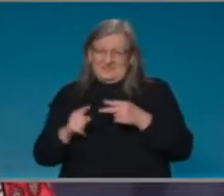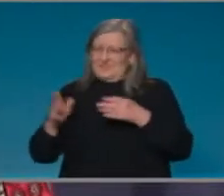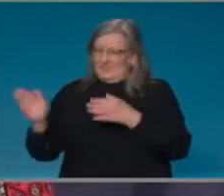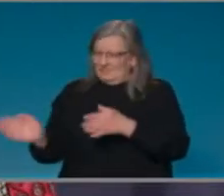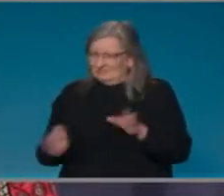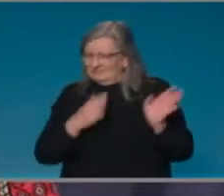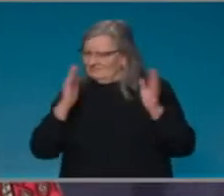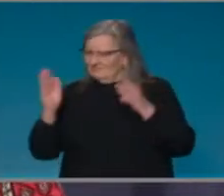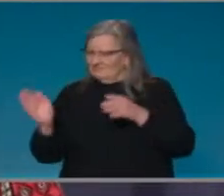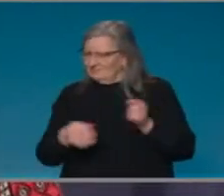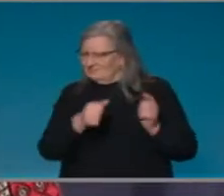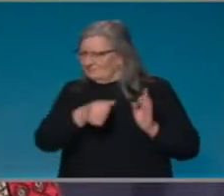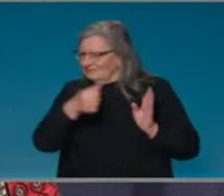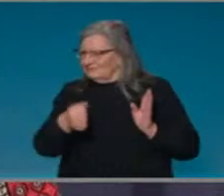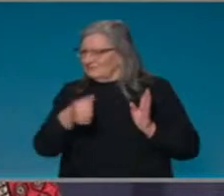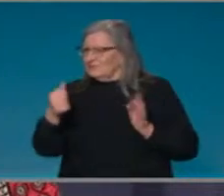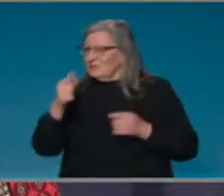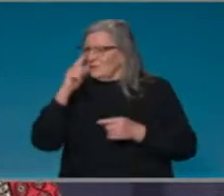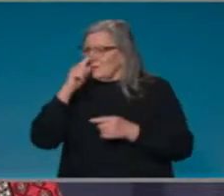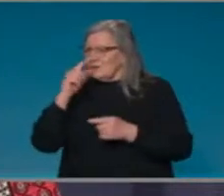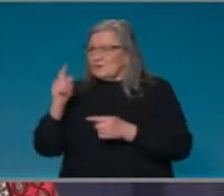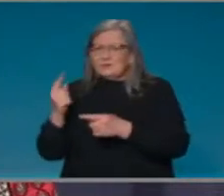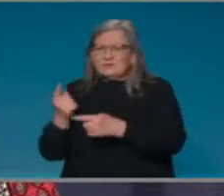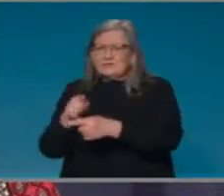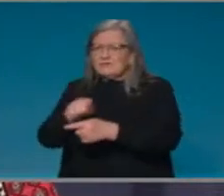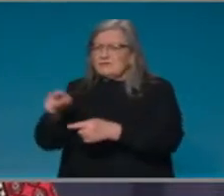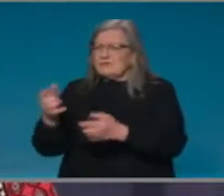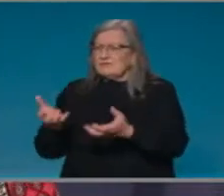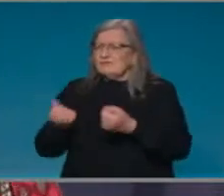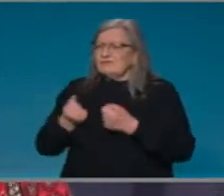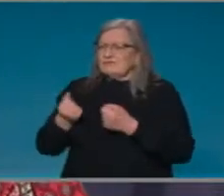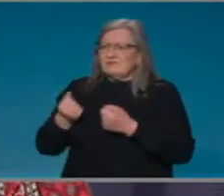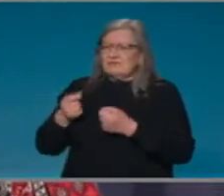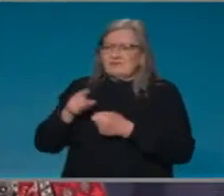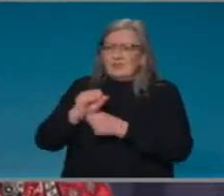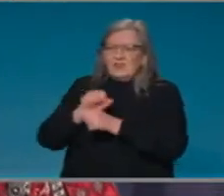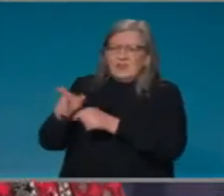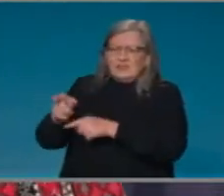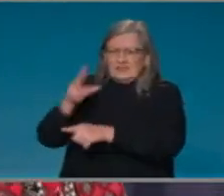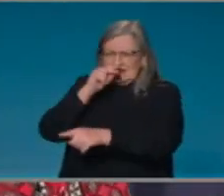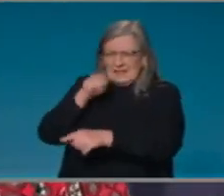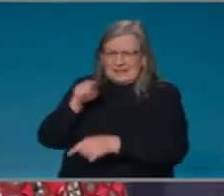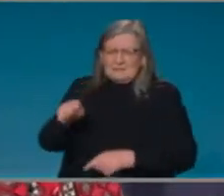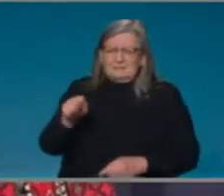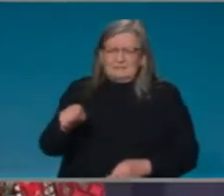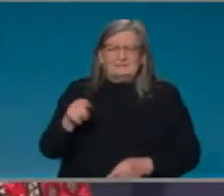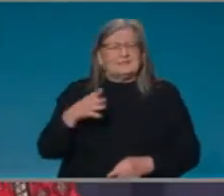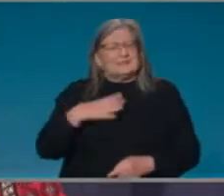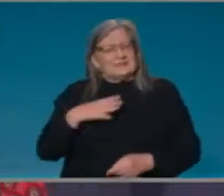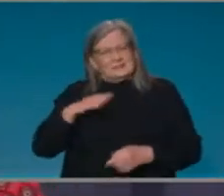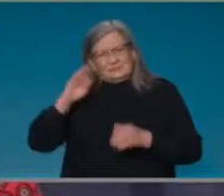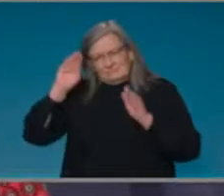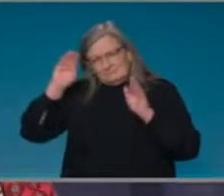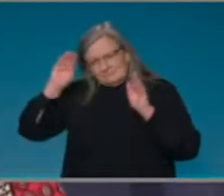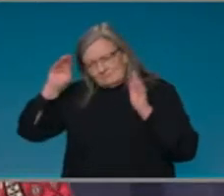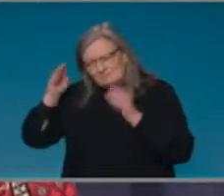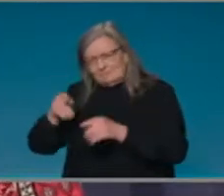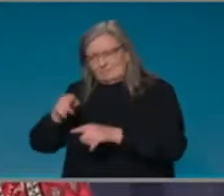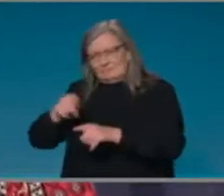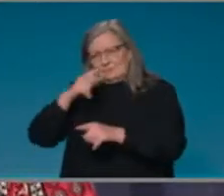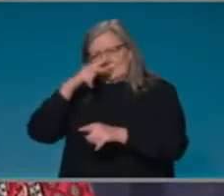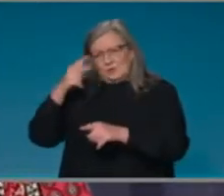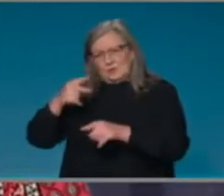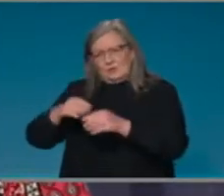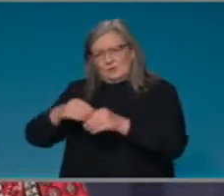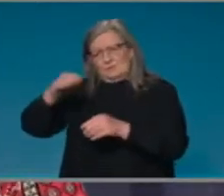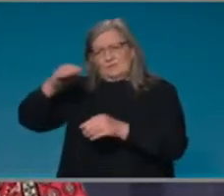increasingly in the younger age groups. And this brings into that then the 12 to 15 year olds now, as I